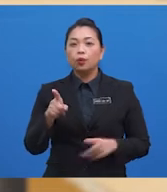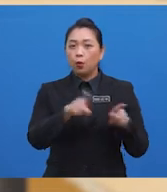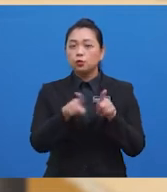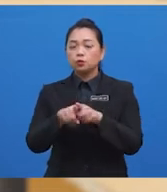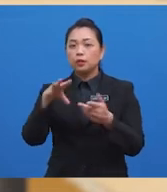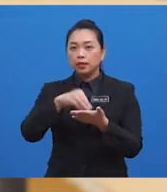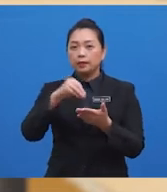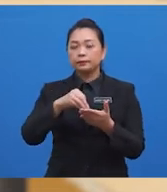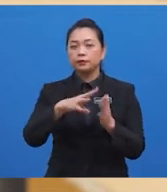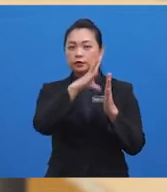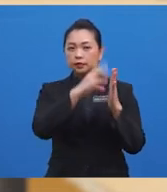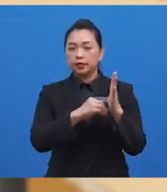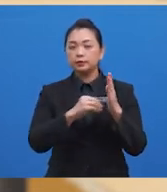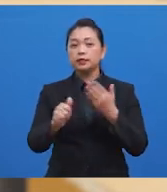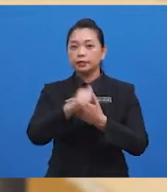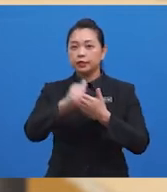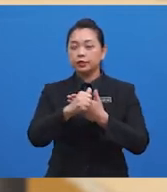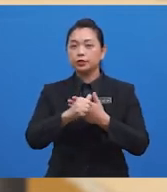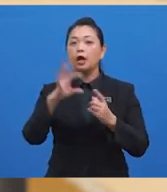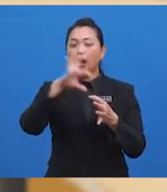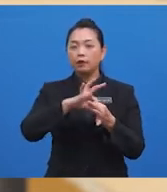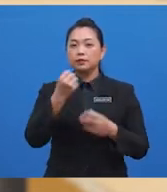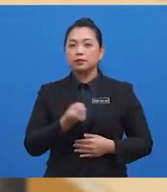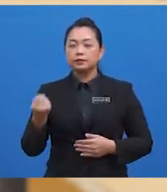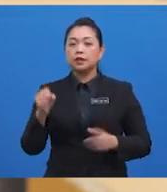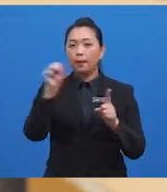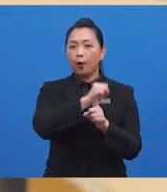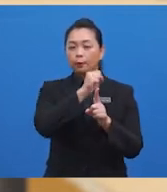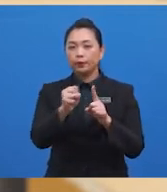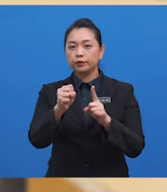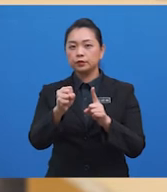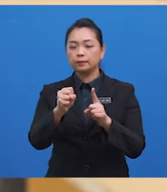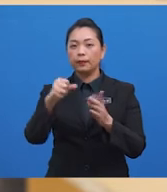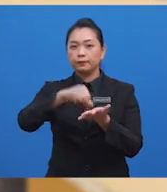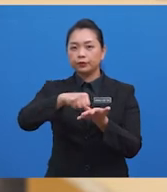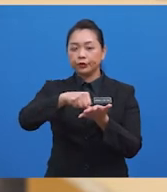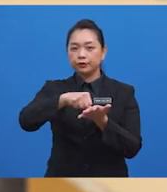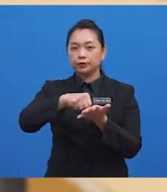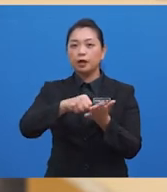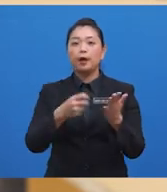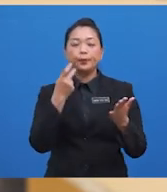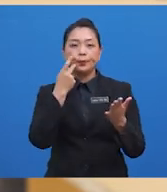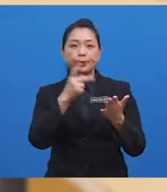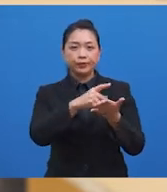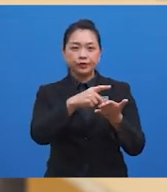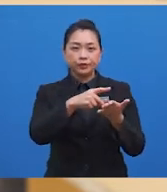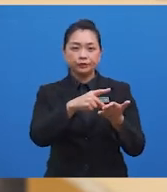from the text used, the dangers of substance abuse in the form of drugs, illegal prescriptions,